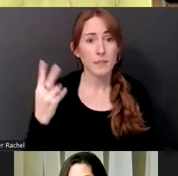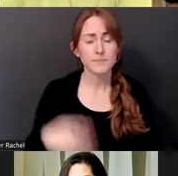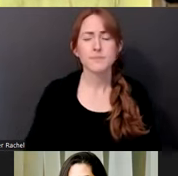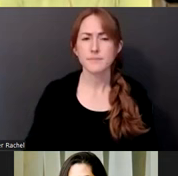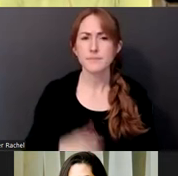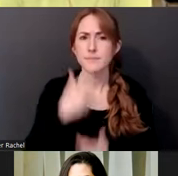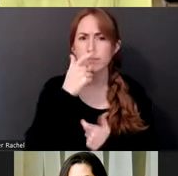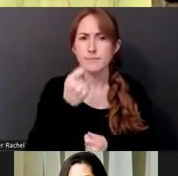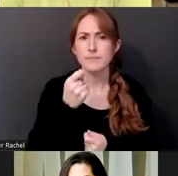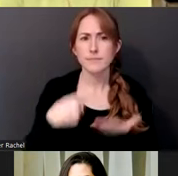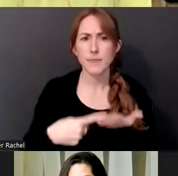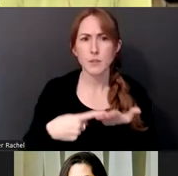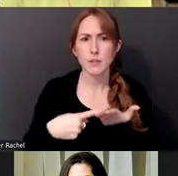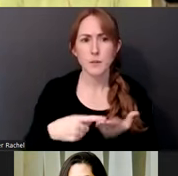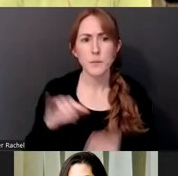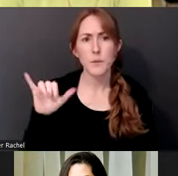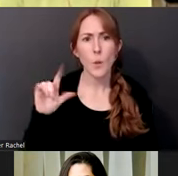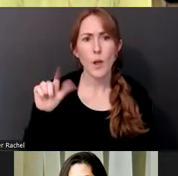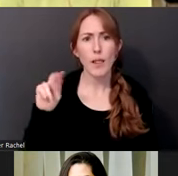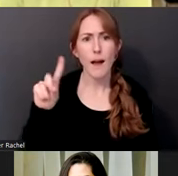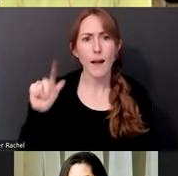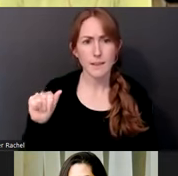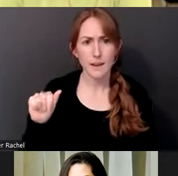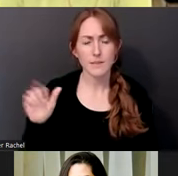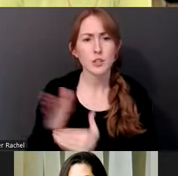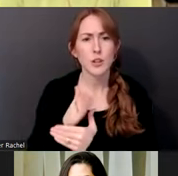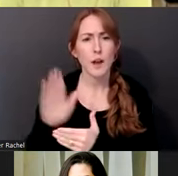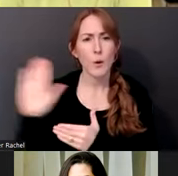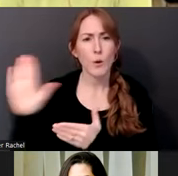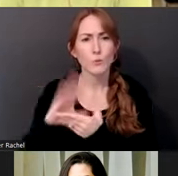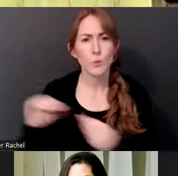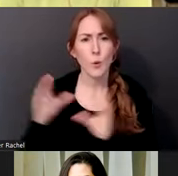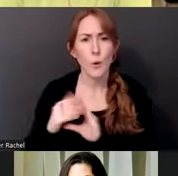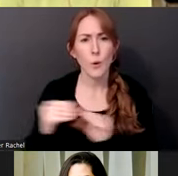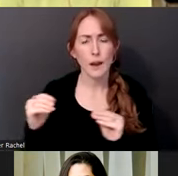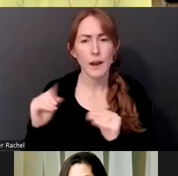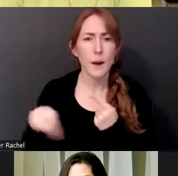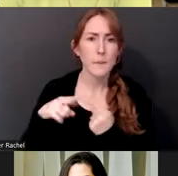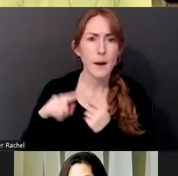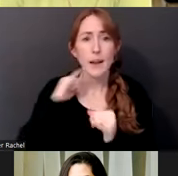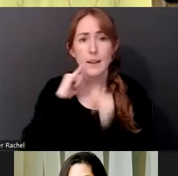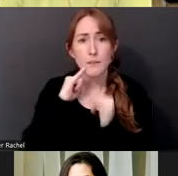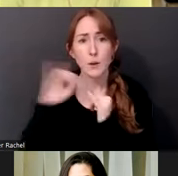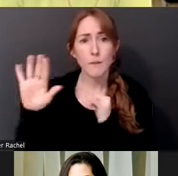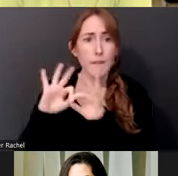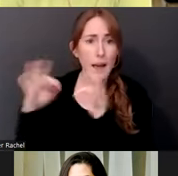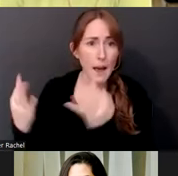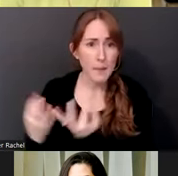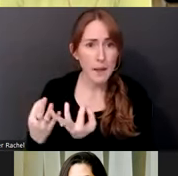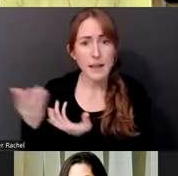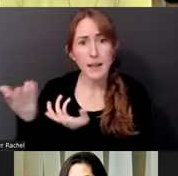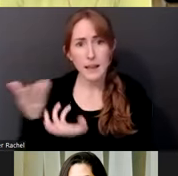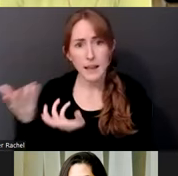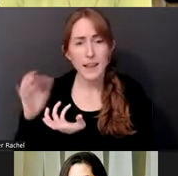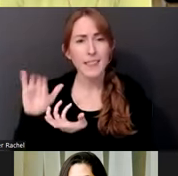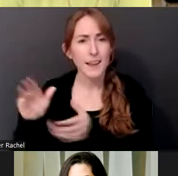Yolanda had shared her story about, um, interviewing family members and that being like an introduction to oral